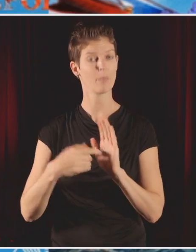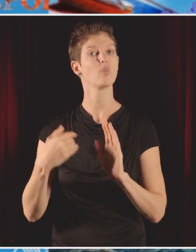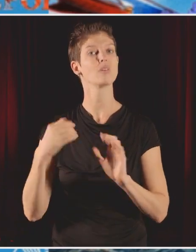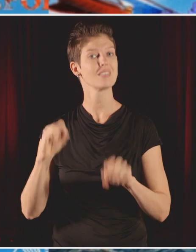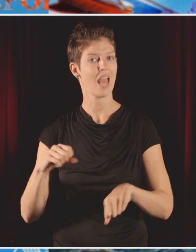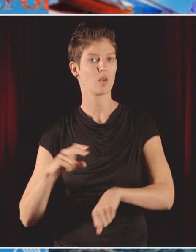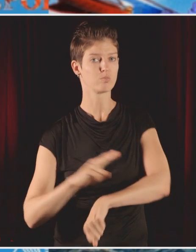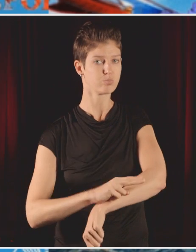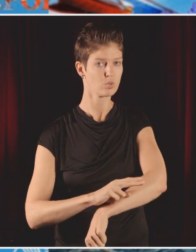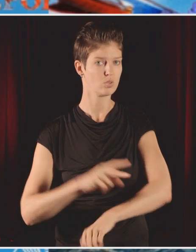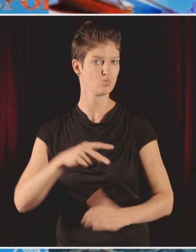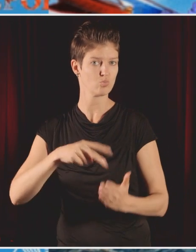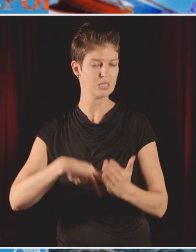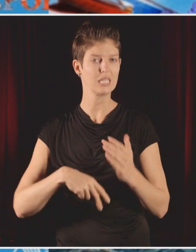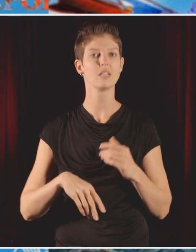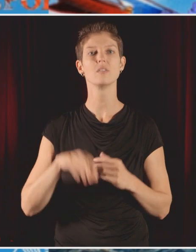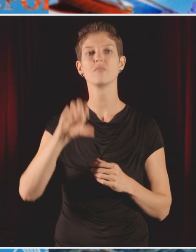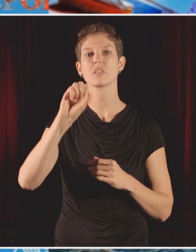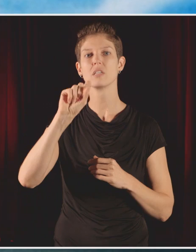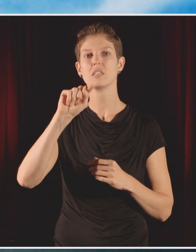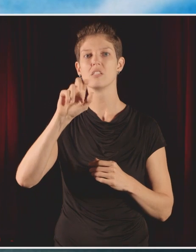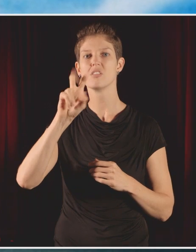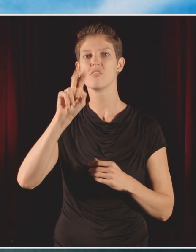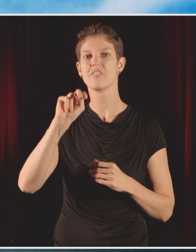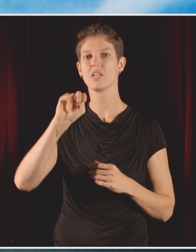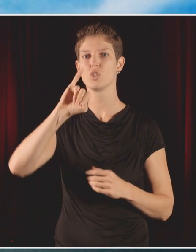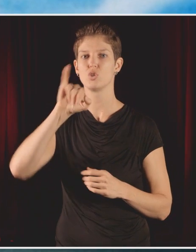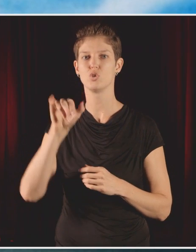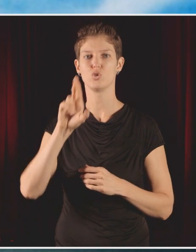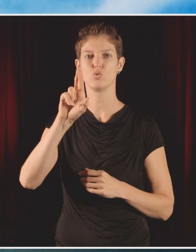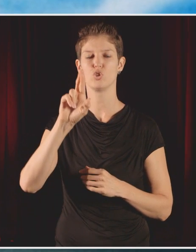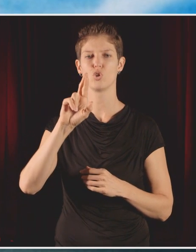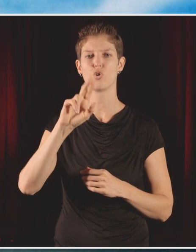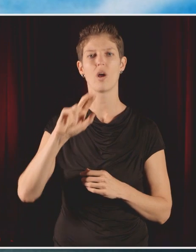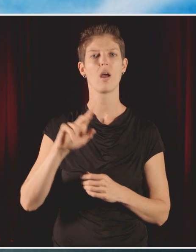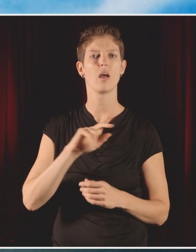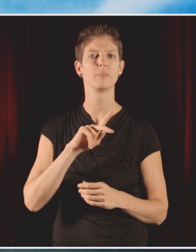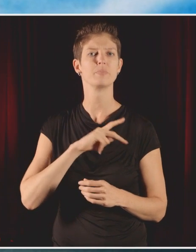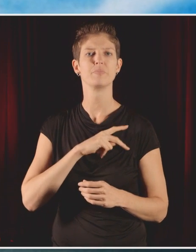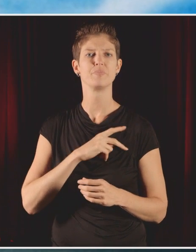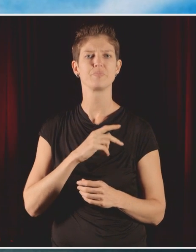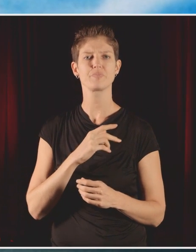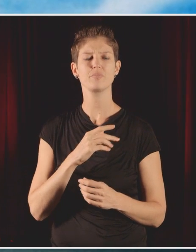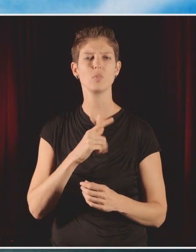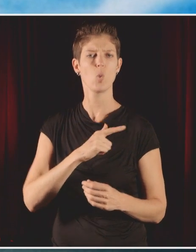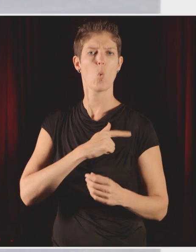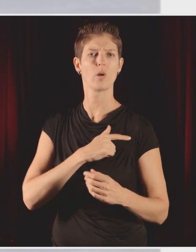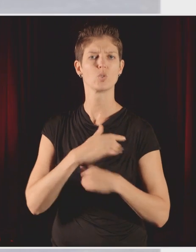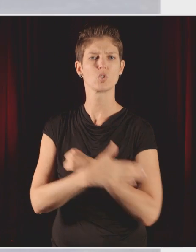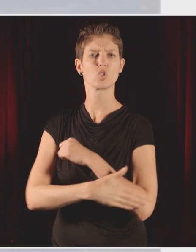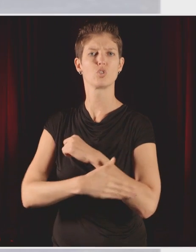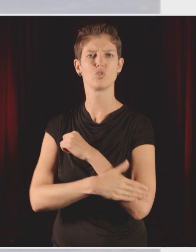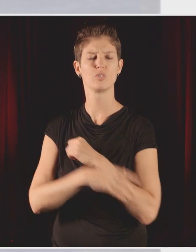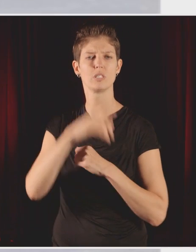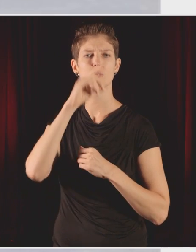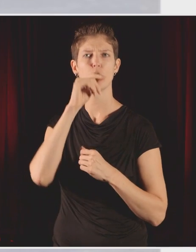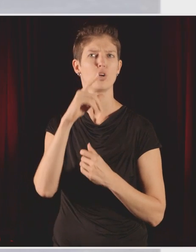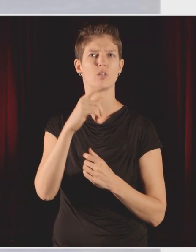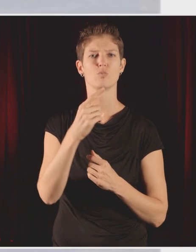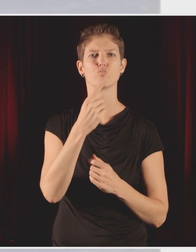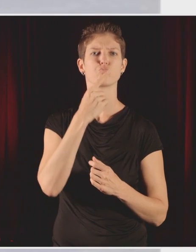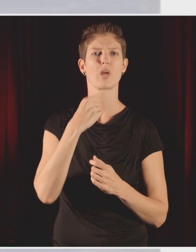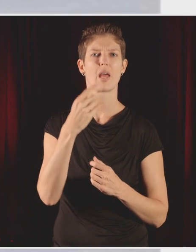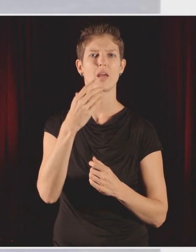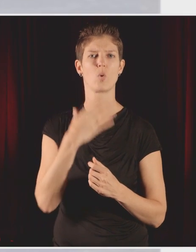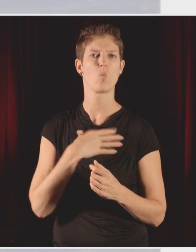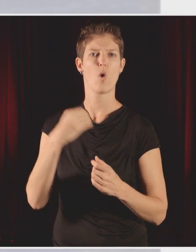patriotic eagle. This is the idea of patriotism. If you look at his wings, you can see red, white, and blue. The real Stephen Jr. has blue on his wing and a blue